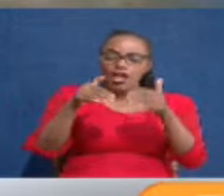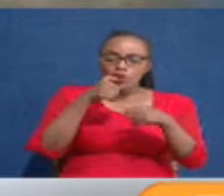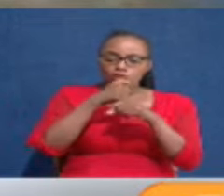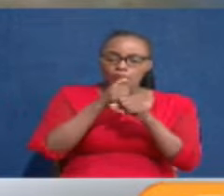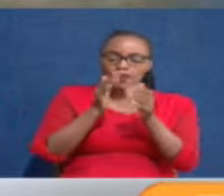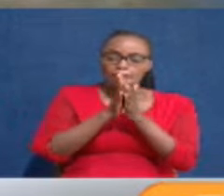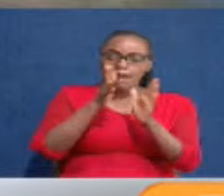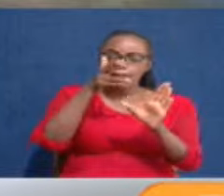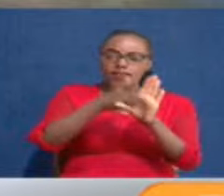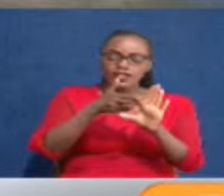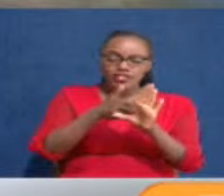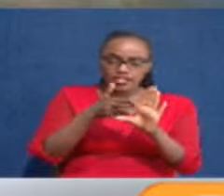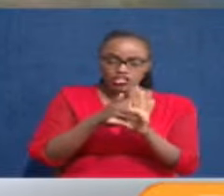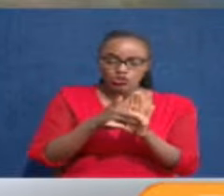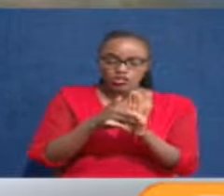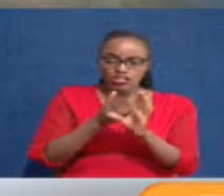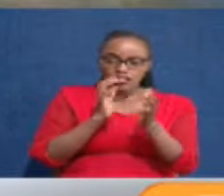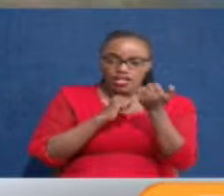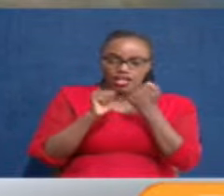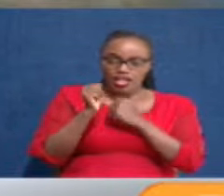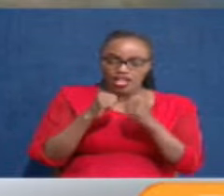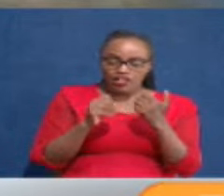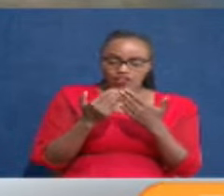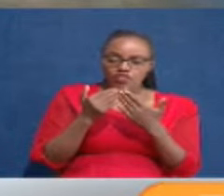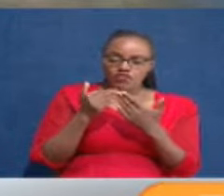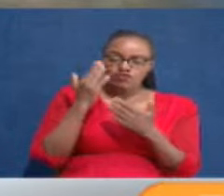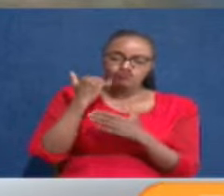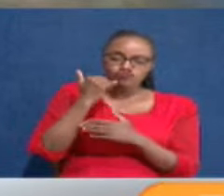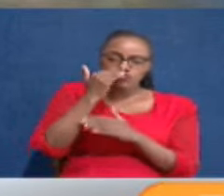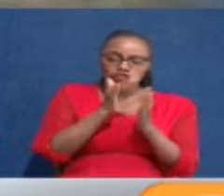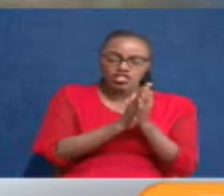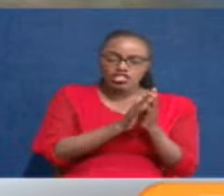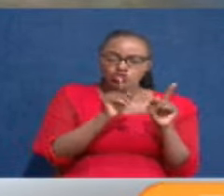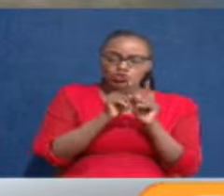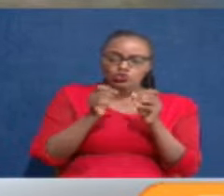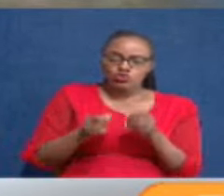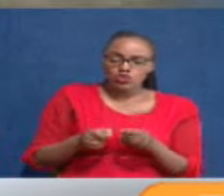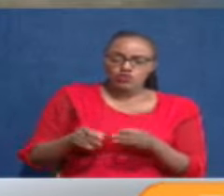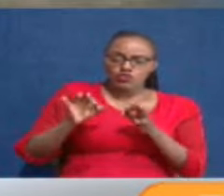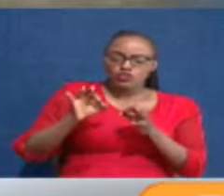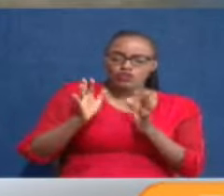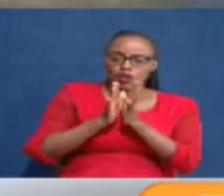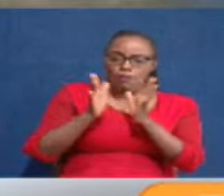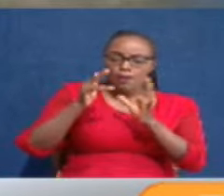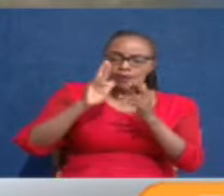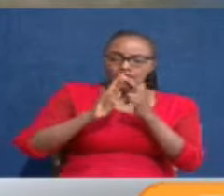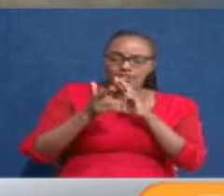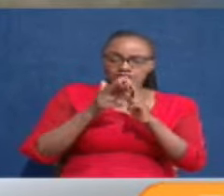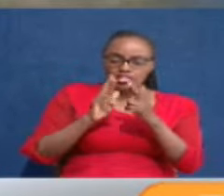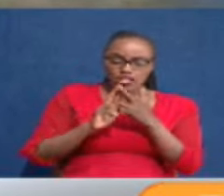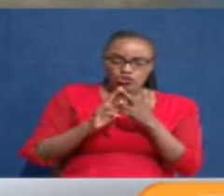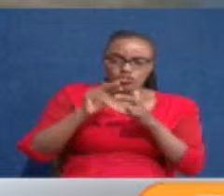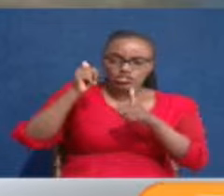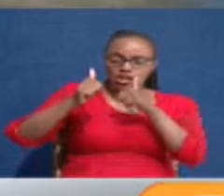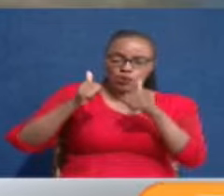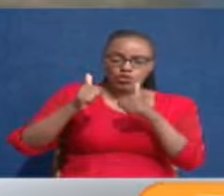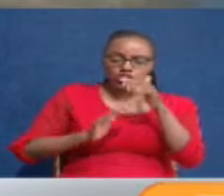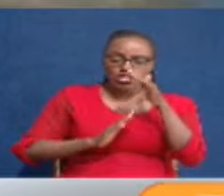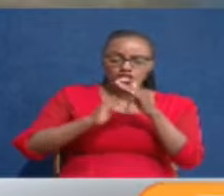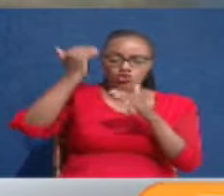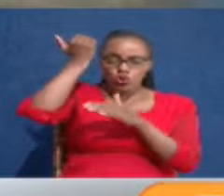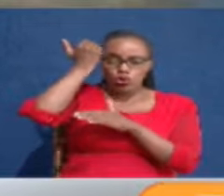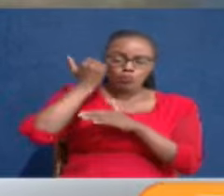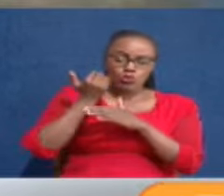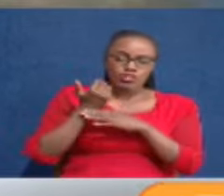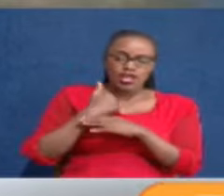participation illusory, cosmetic, and a mere formality or public relations exercise which the Supreme Court and this